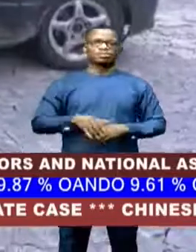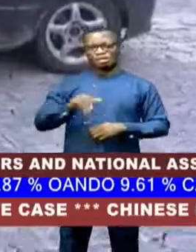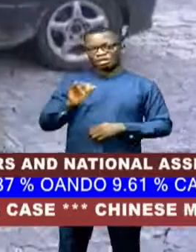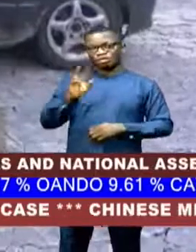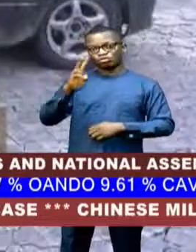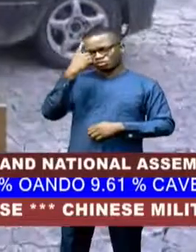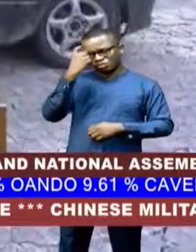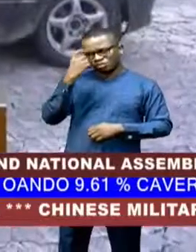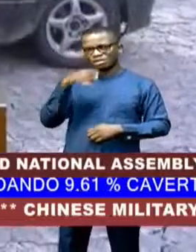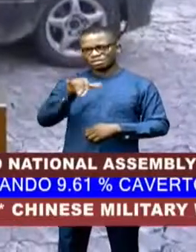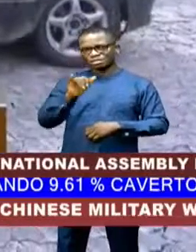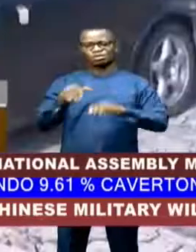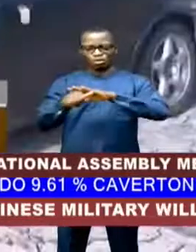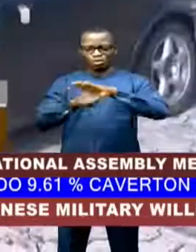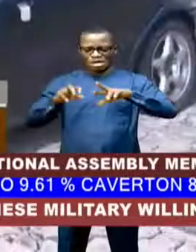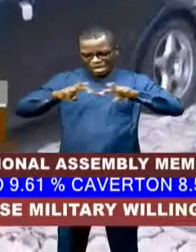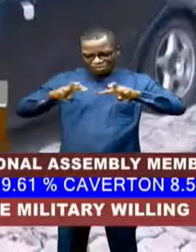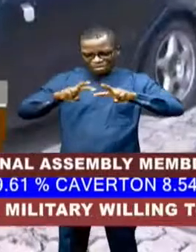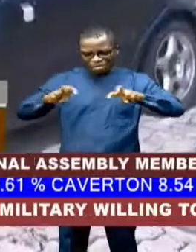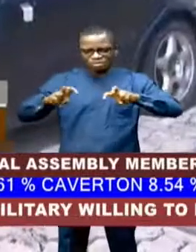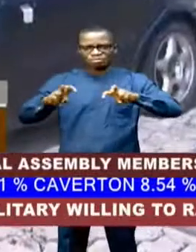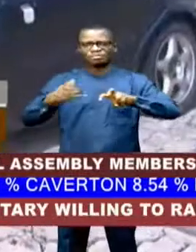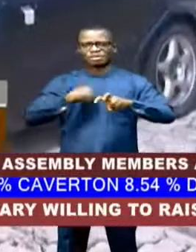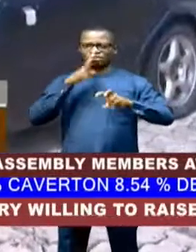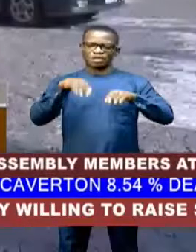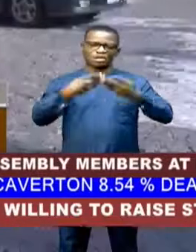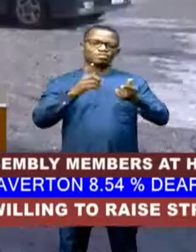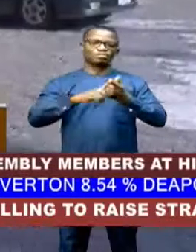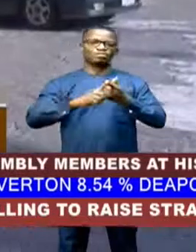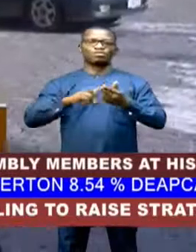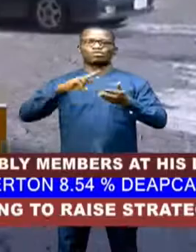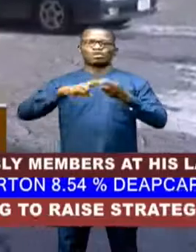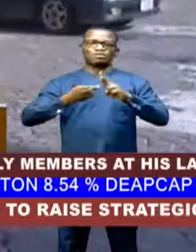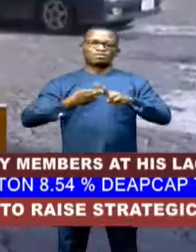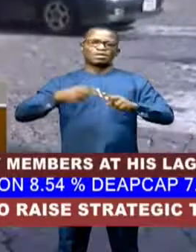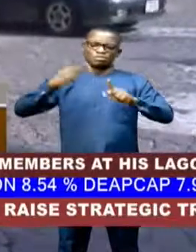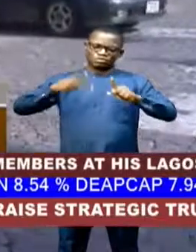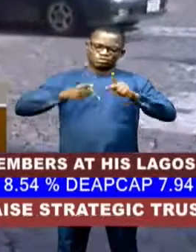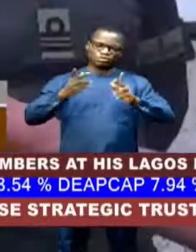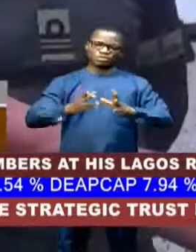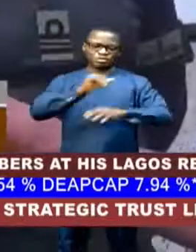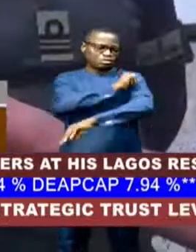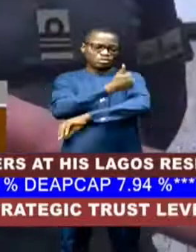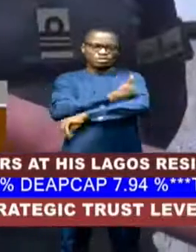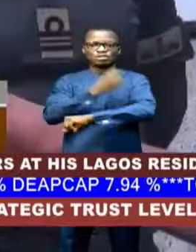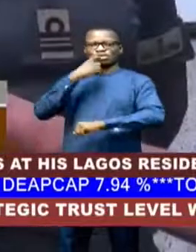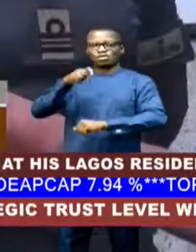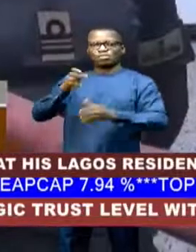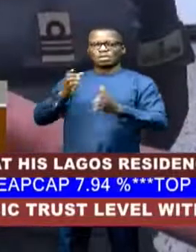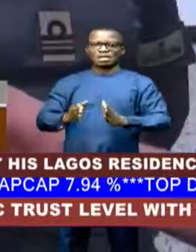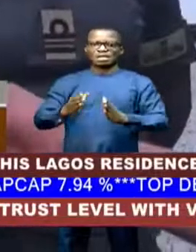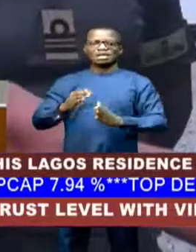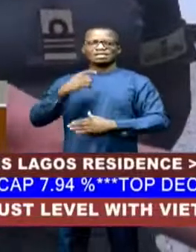suspects are still under investigation, having been handed over to relevant prosecuting authority, the commander, NNS